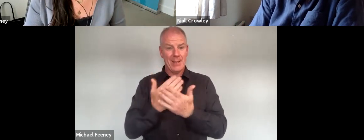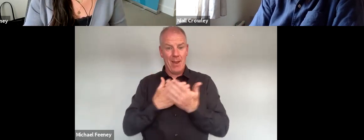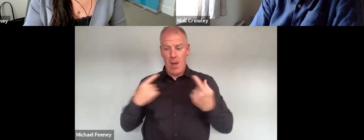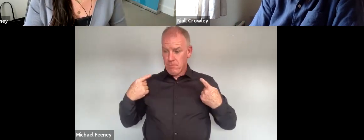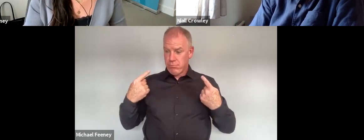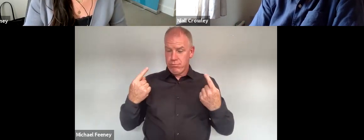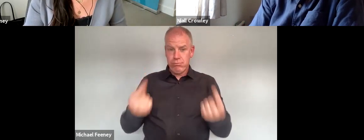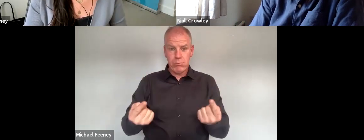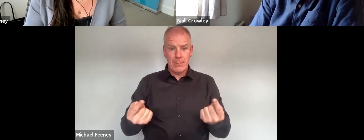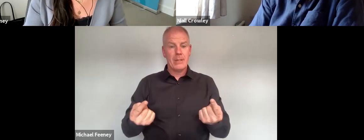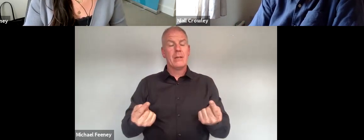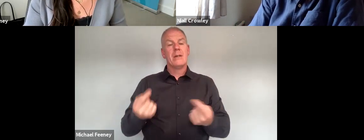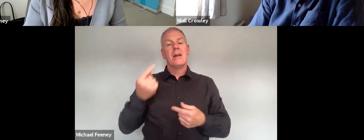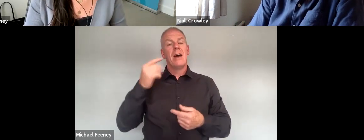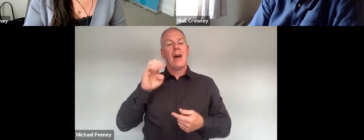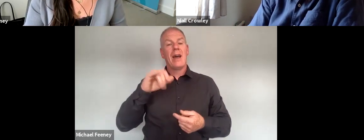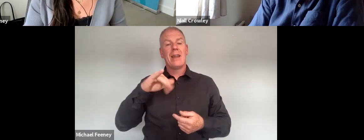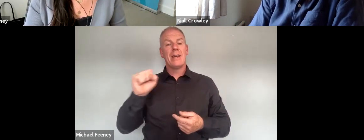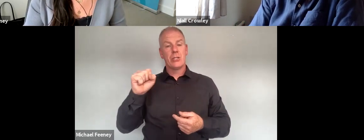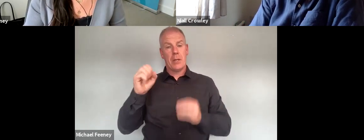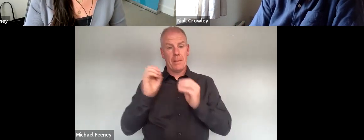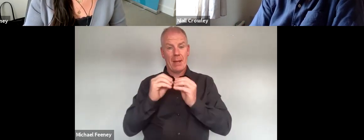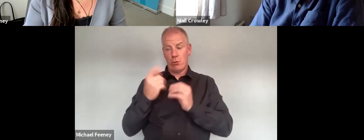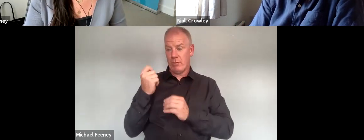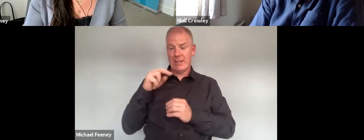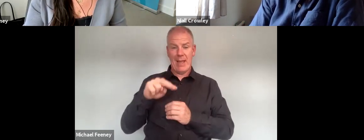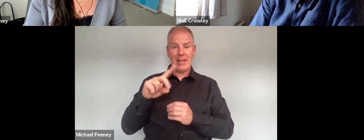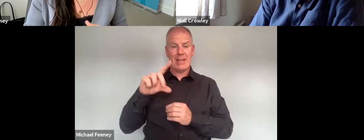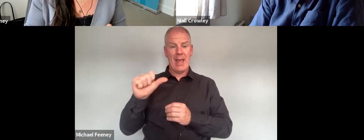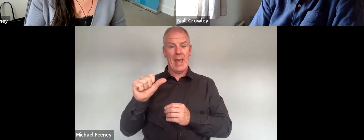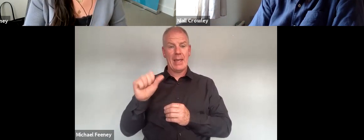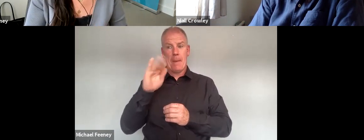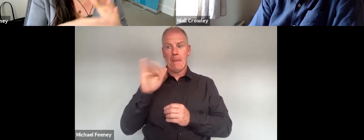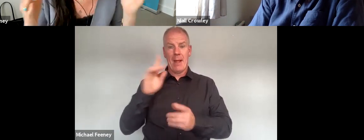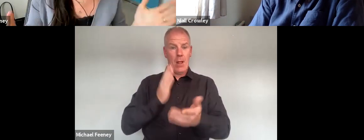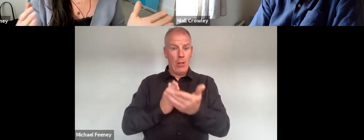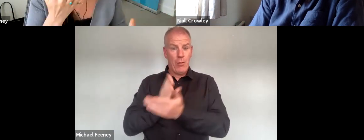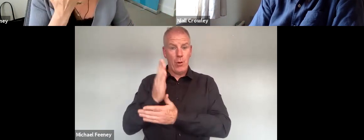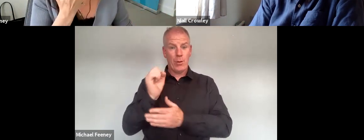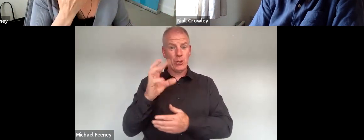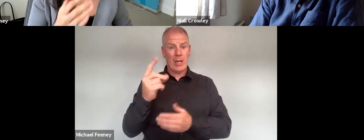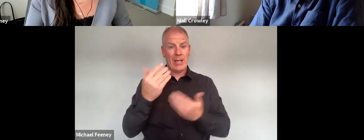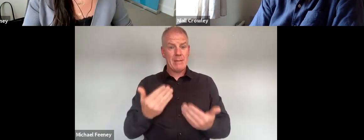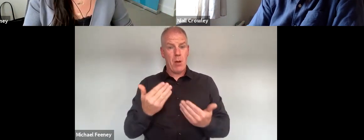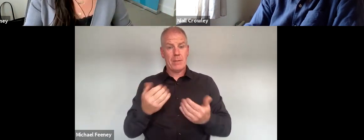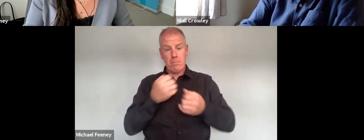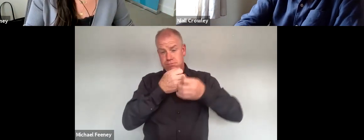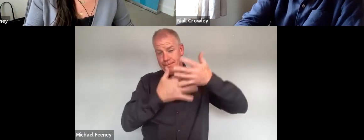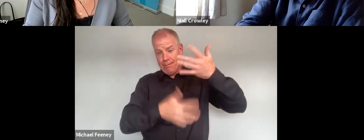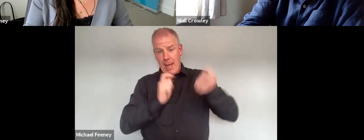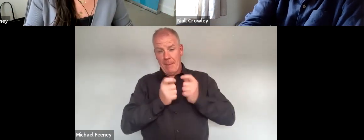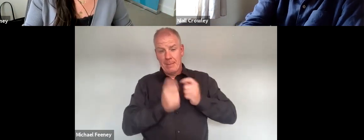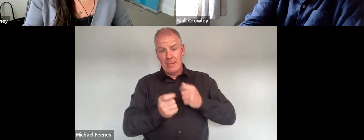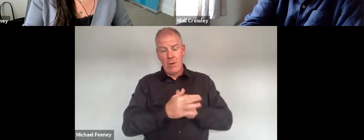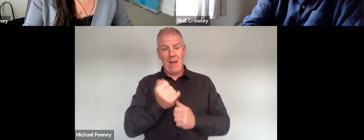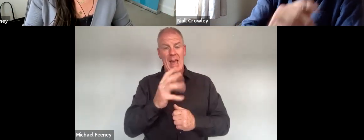Eilish mentioned the most recent NDA bill going through the Shannon at the moment and we've obviously seen a plethora of other amendments to the Acts